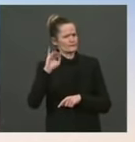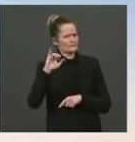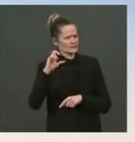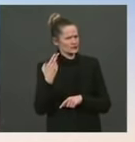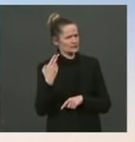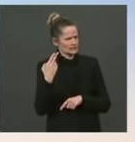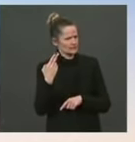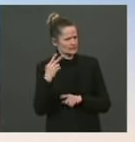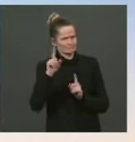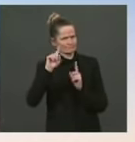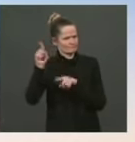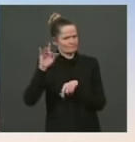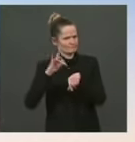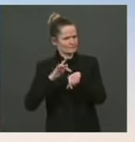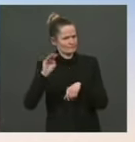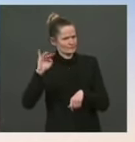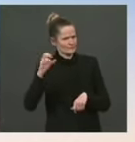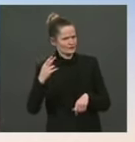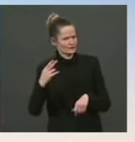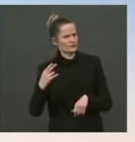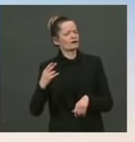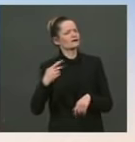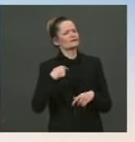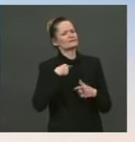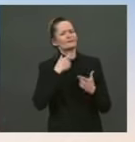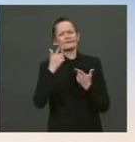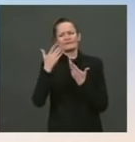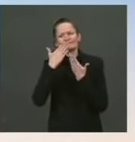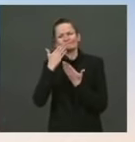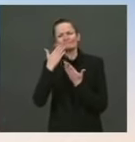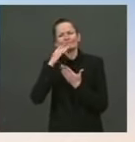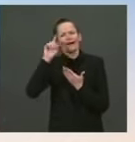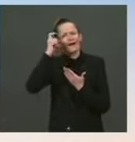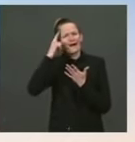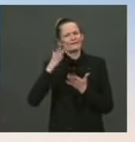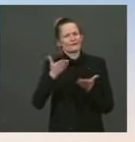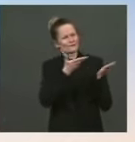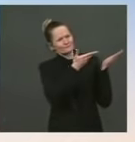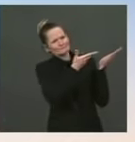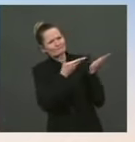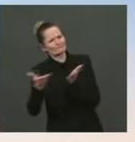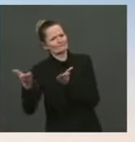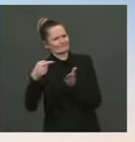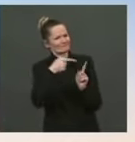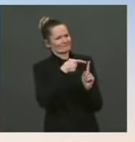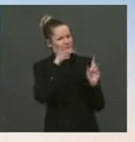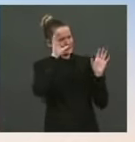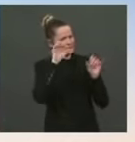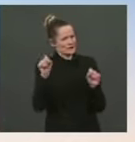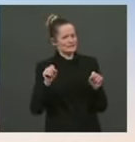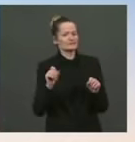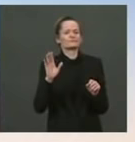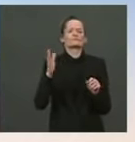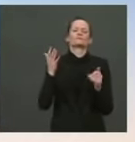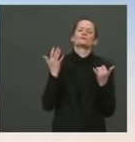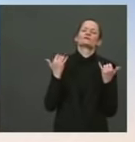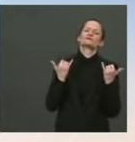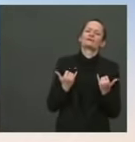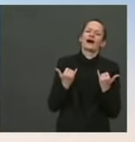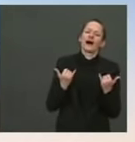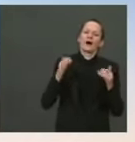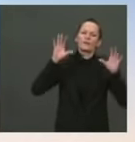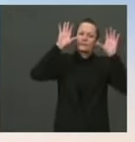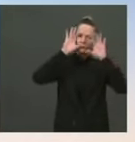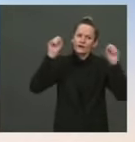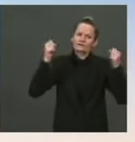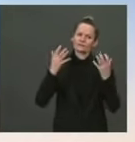is supporting legislation that would release all federal prisoners within 10 years. Would the President ever support that? Ms. Well, the President did